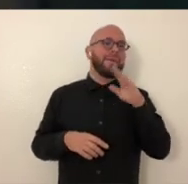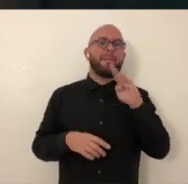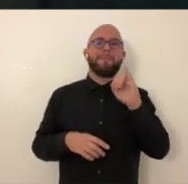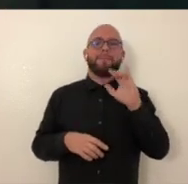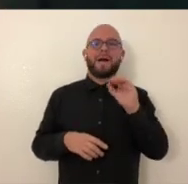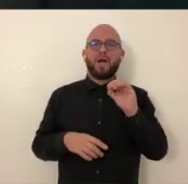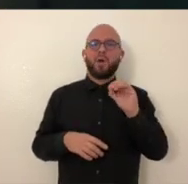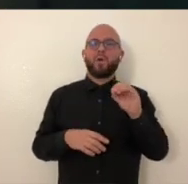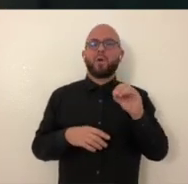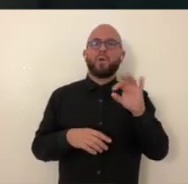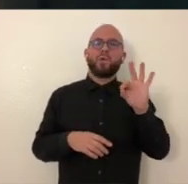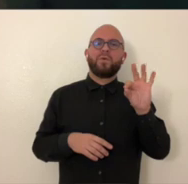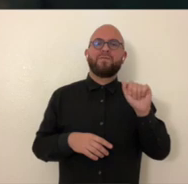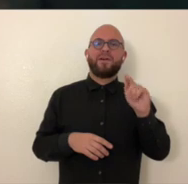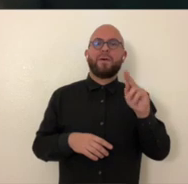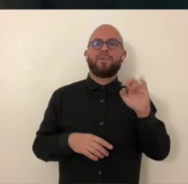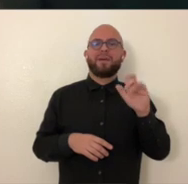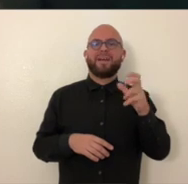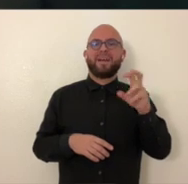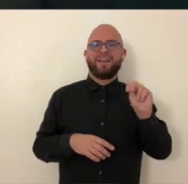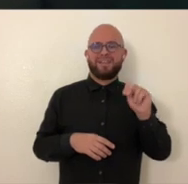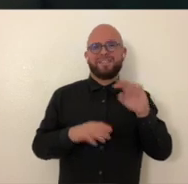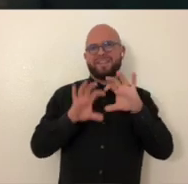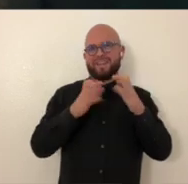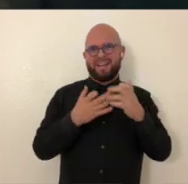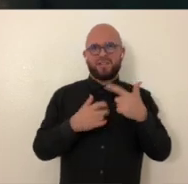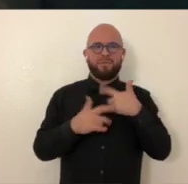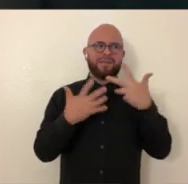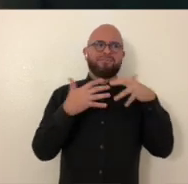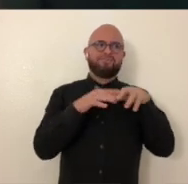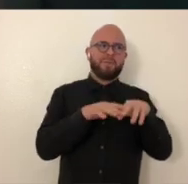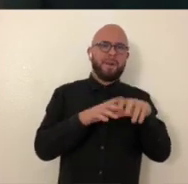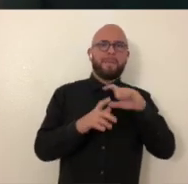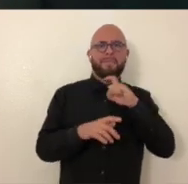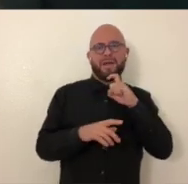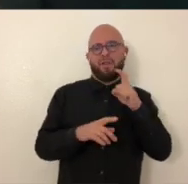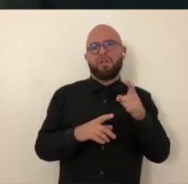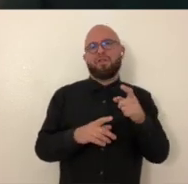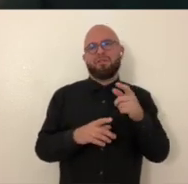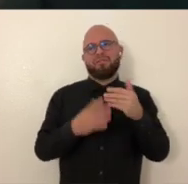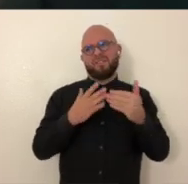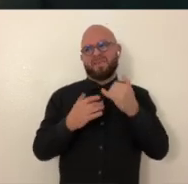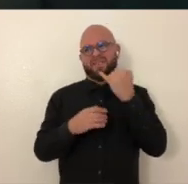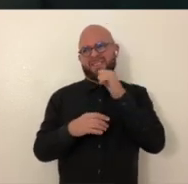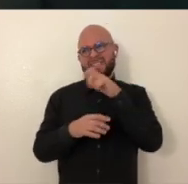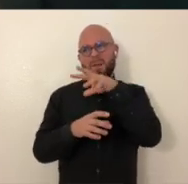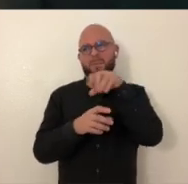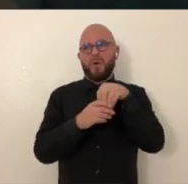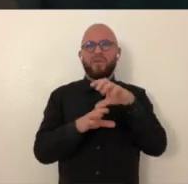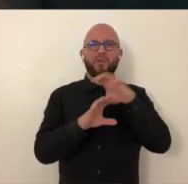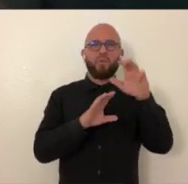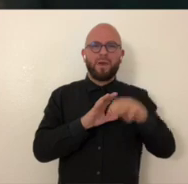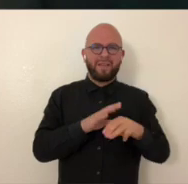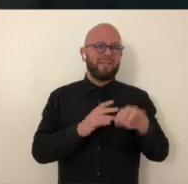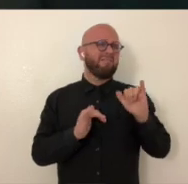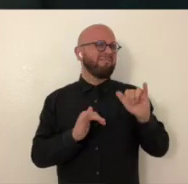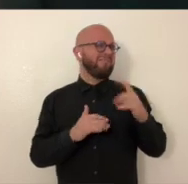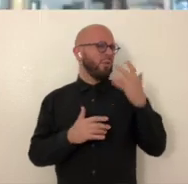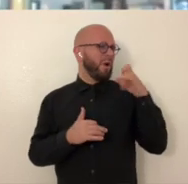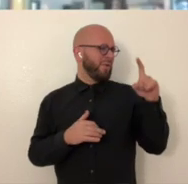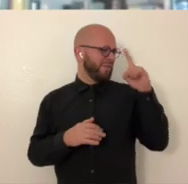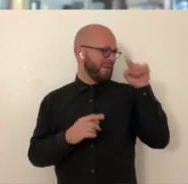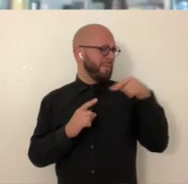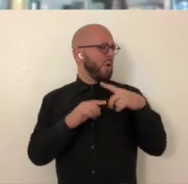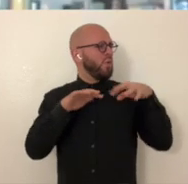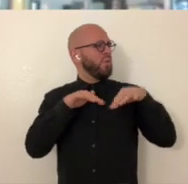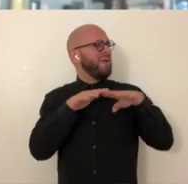specifically. Like for example, I'm in a biofabrication class right now. So I've been incorporating metal into that, even though that's not part of the curriculum.